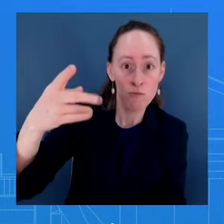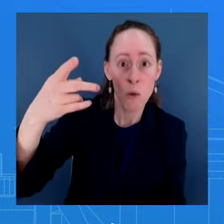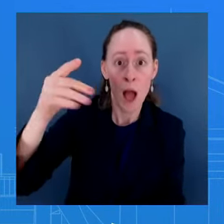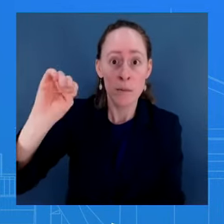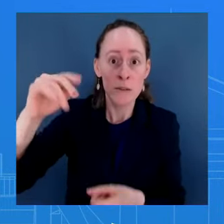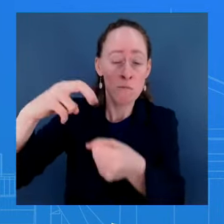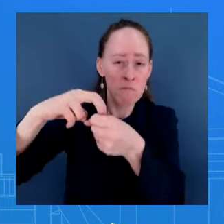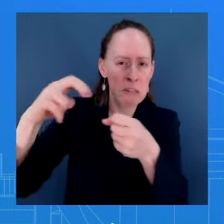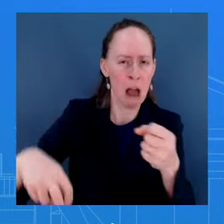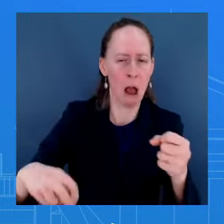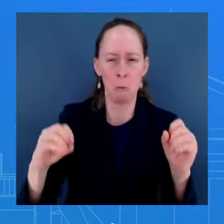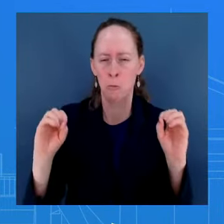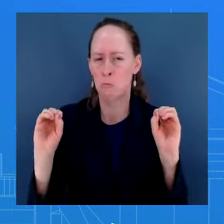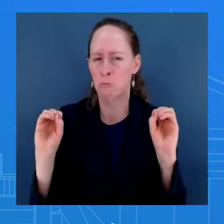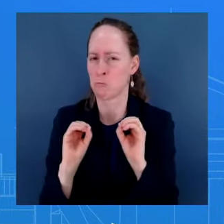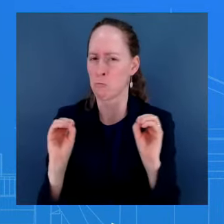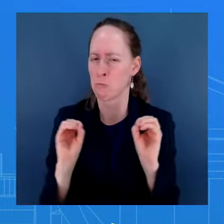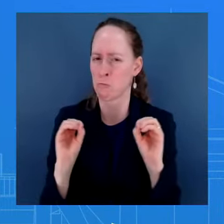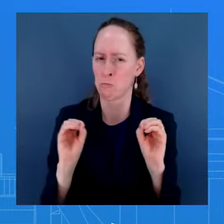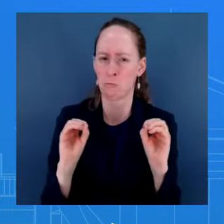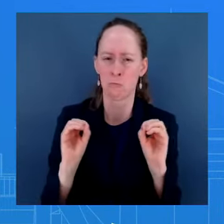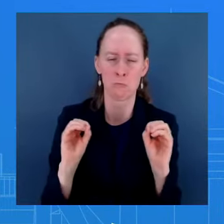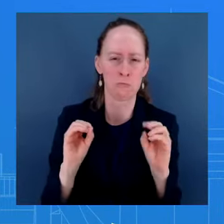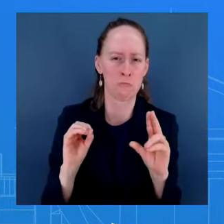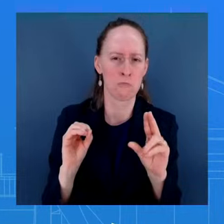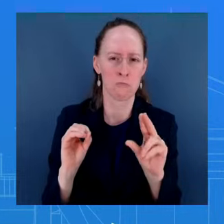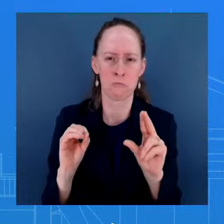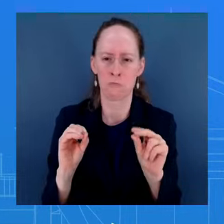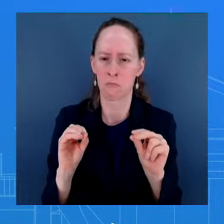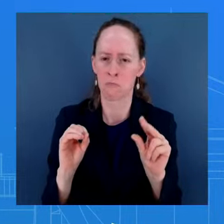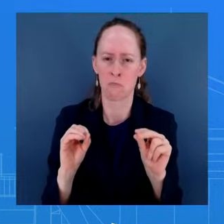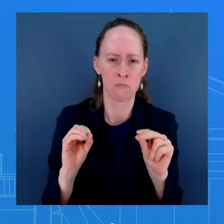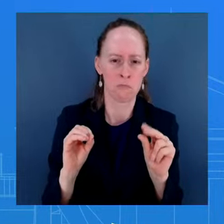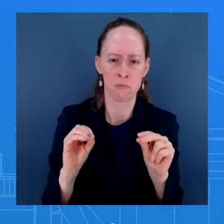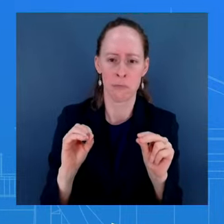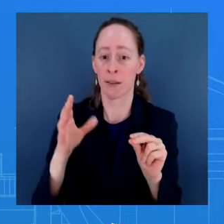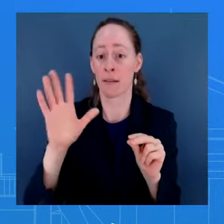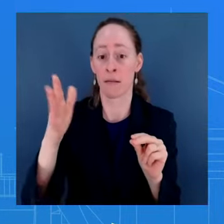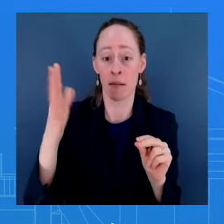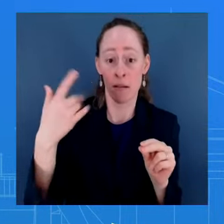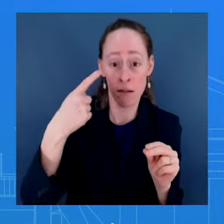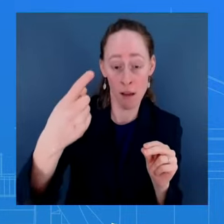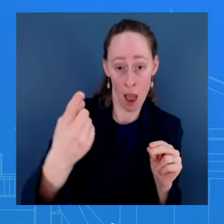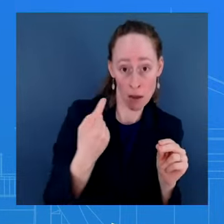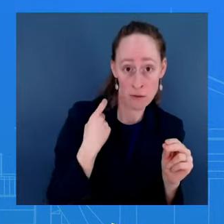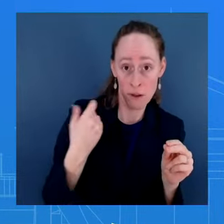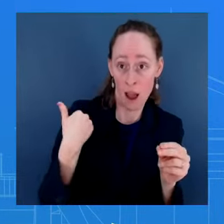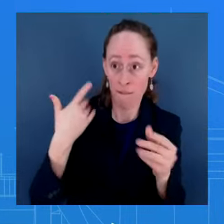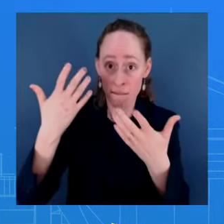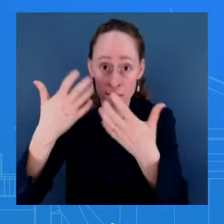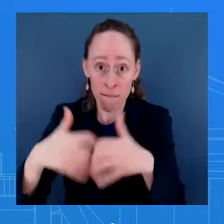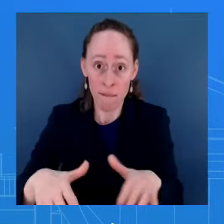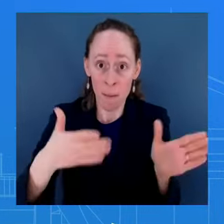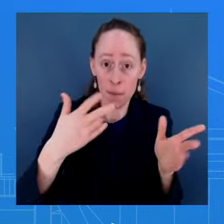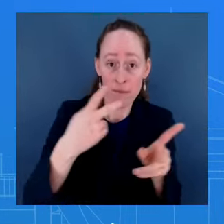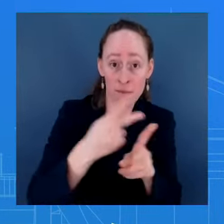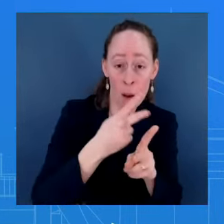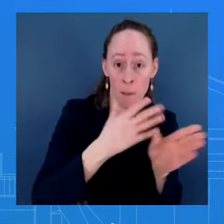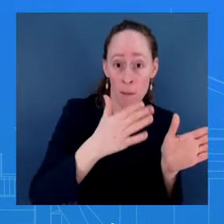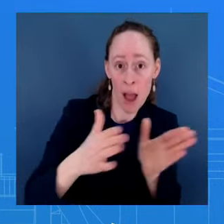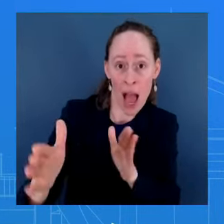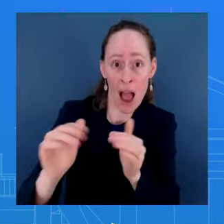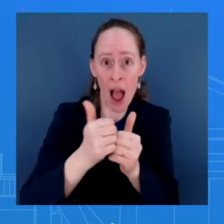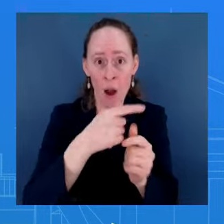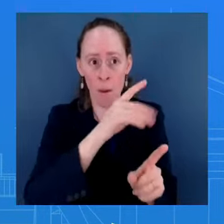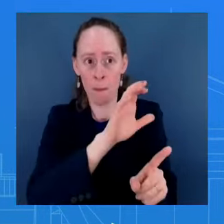plan to figure out how do we move forward in restoring democratic order in Haiti through free and fair elections?